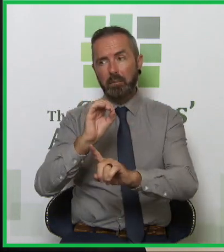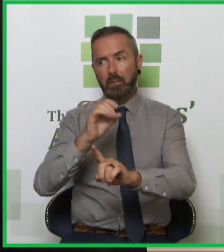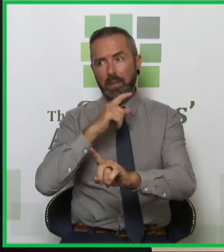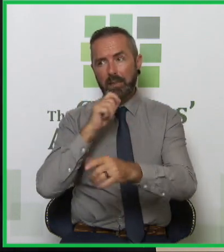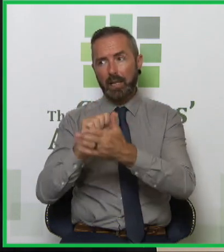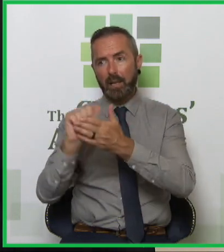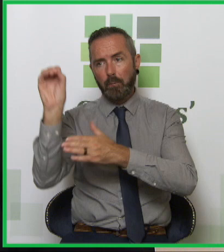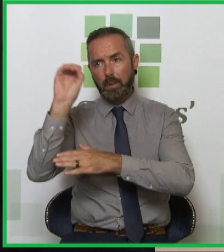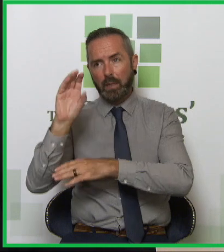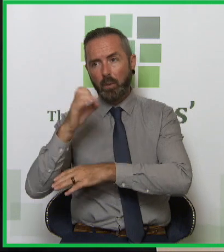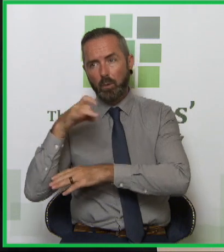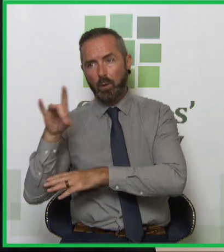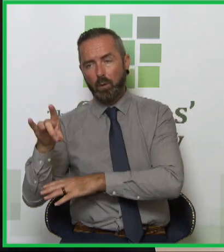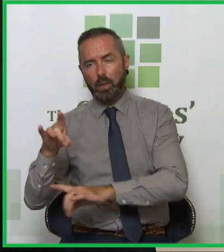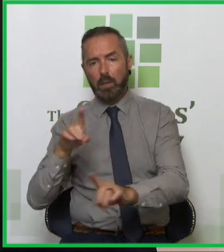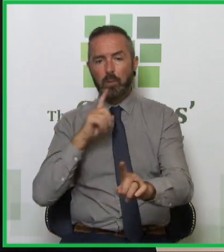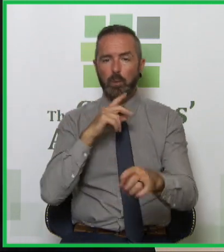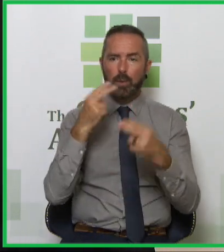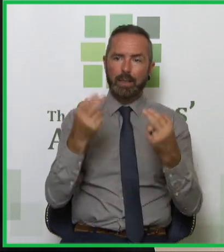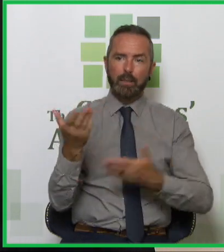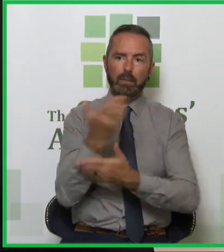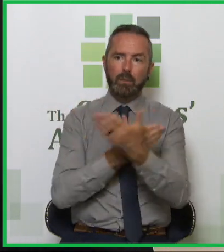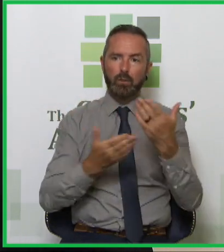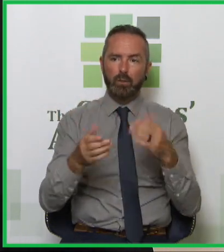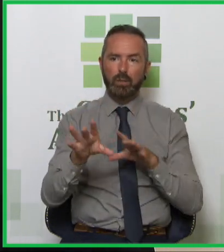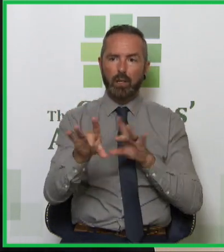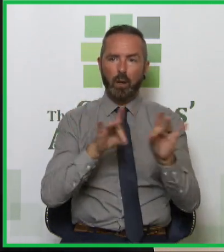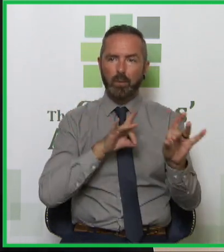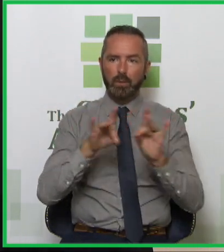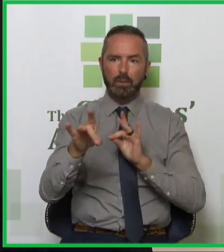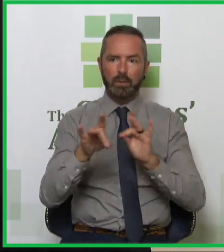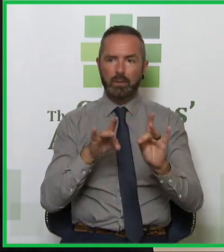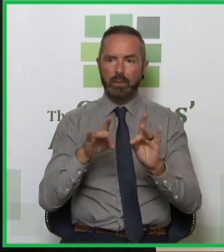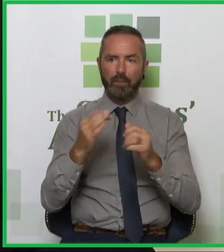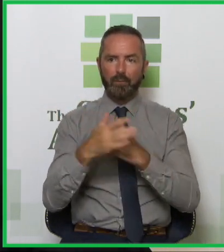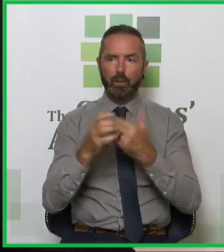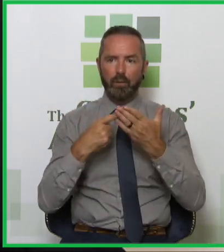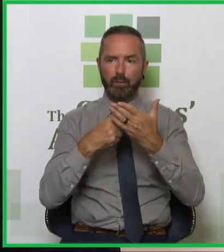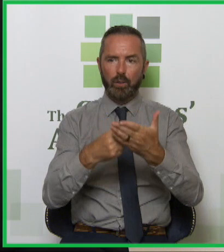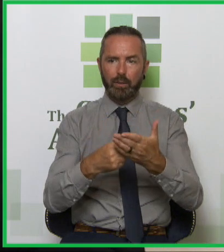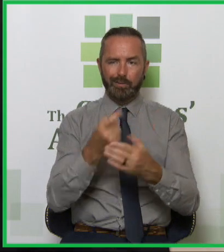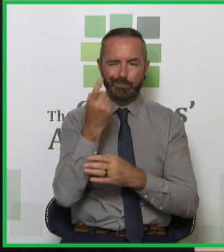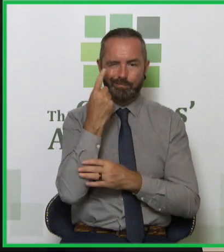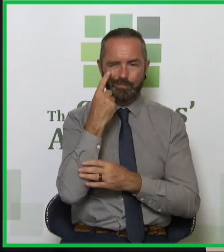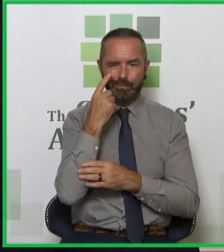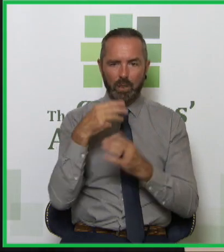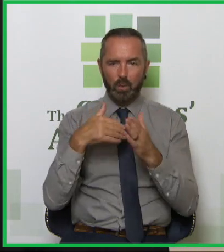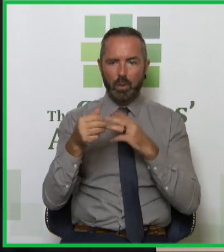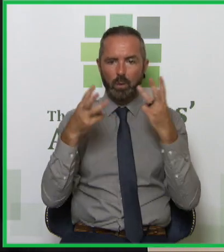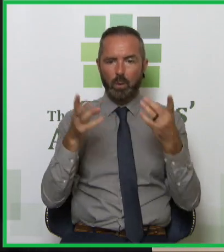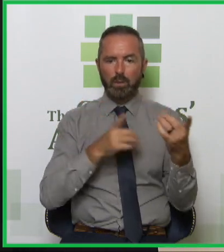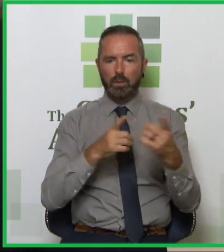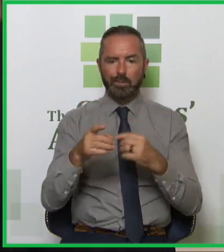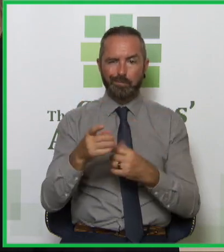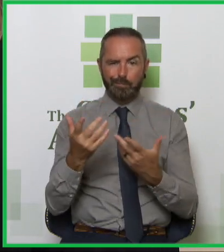it's 11%, then we need to discuss those options with them and see what it is they want to do. Everything